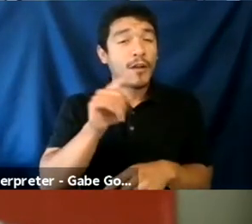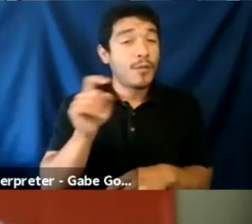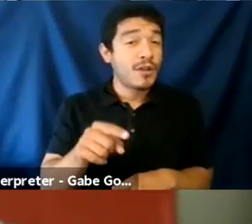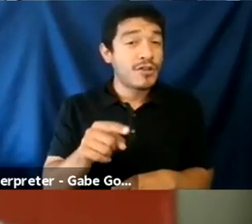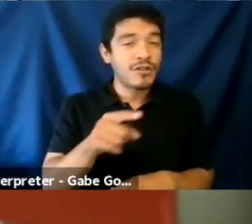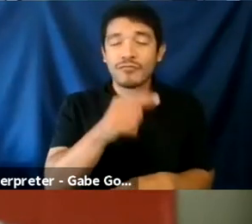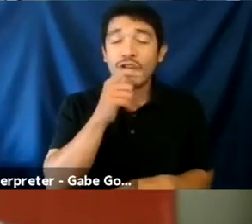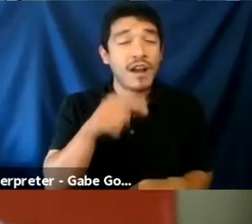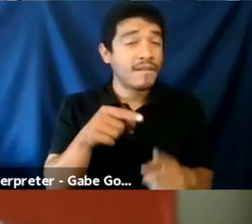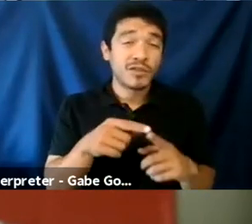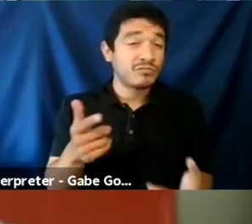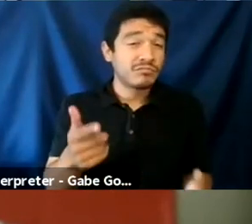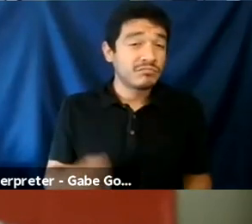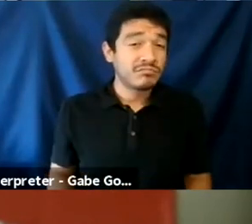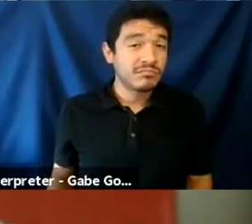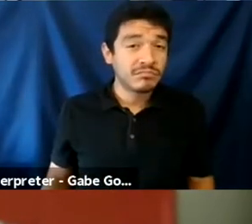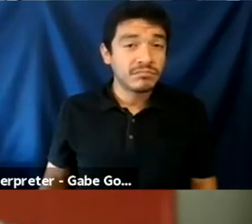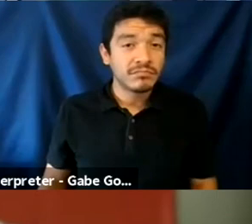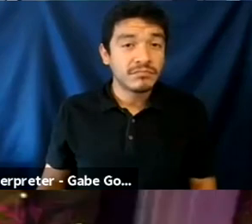but